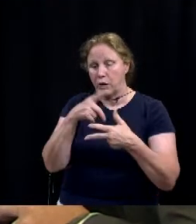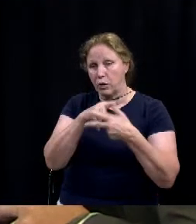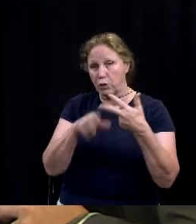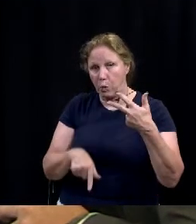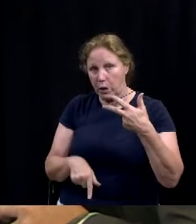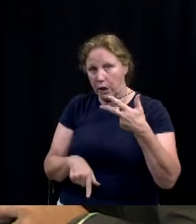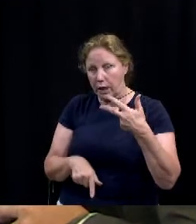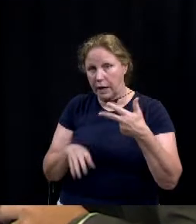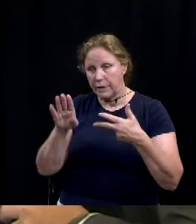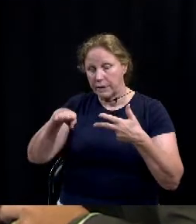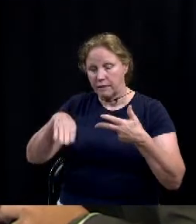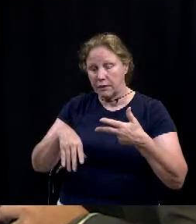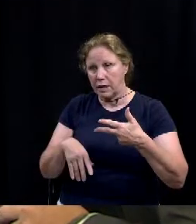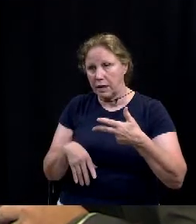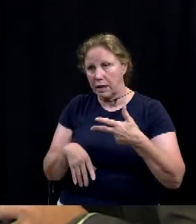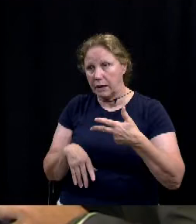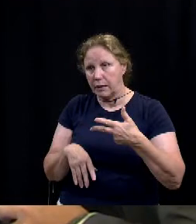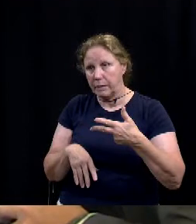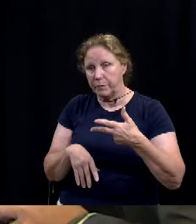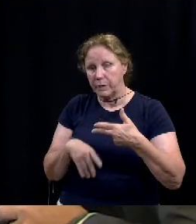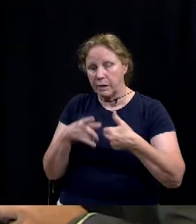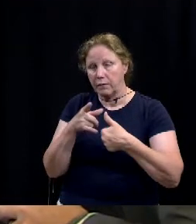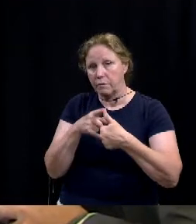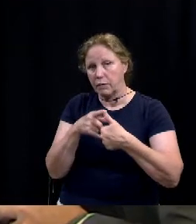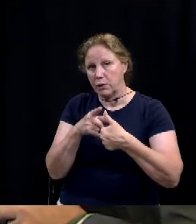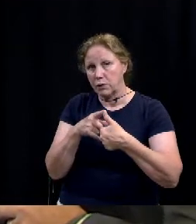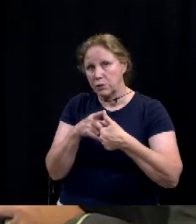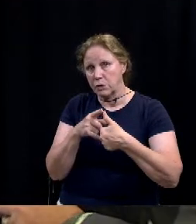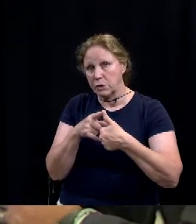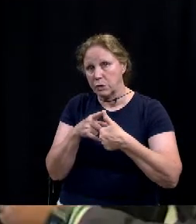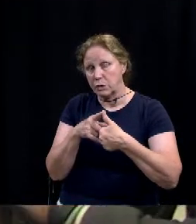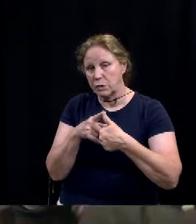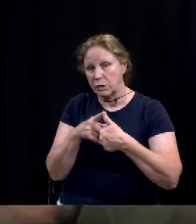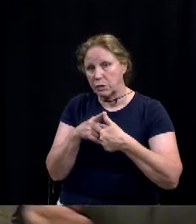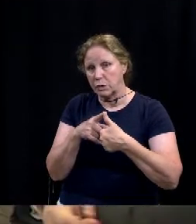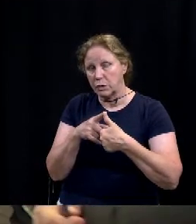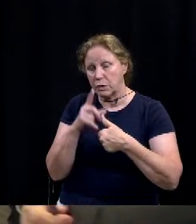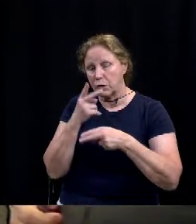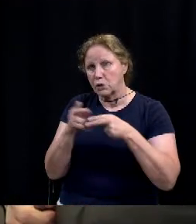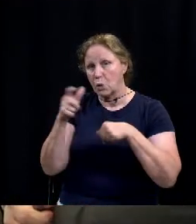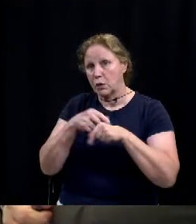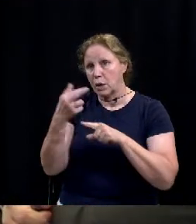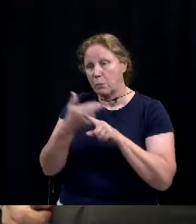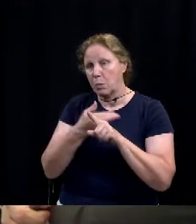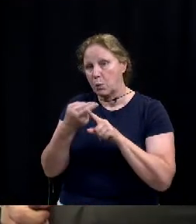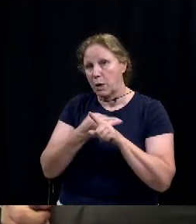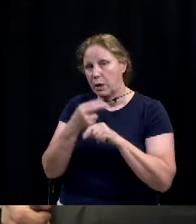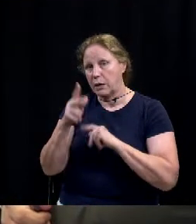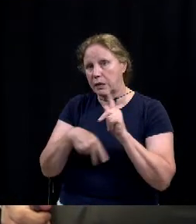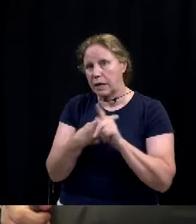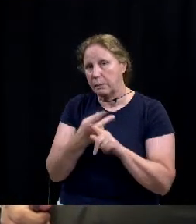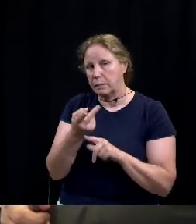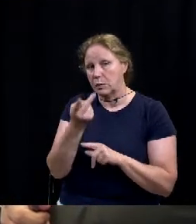this evening. The first one is for a short-term rental type 2